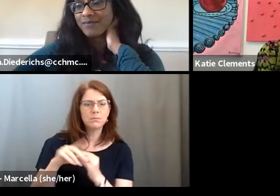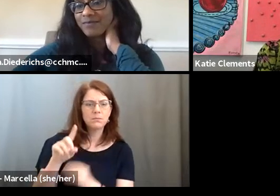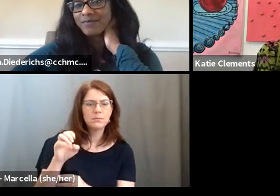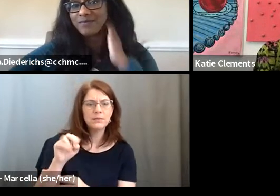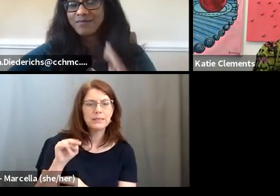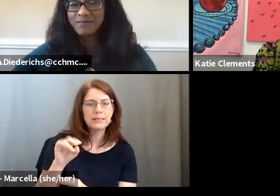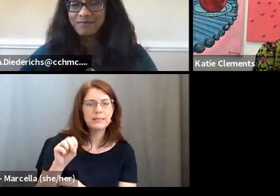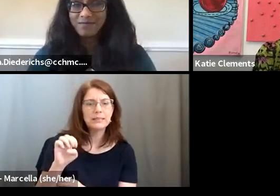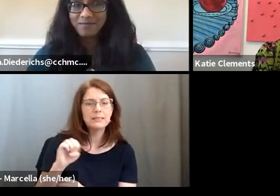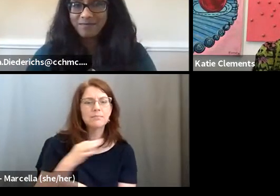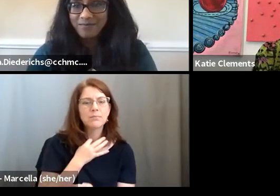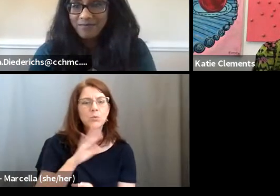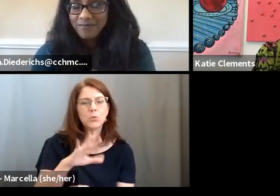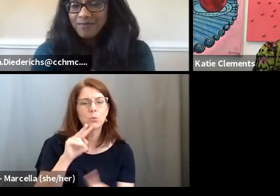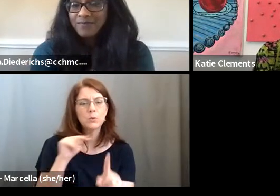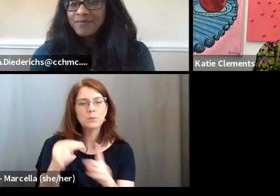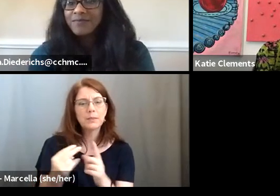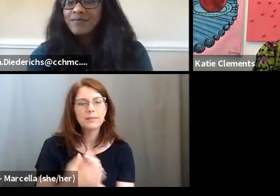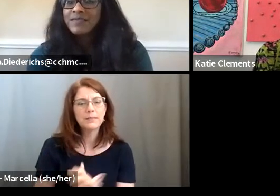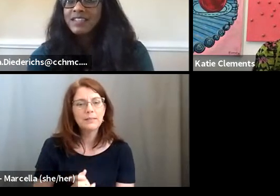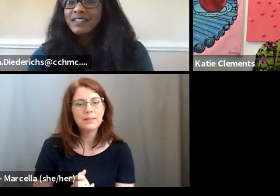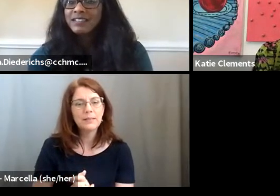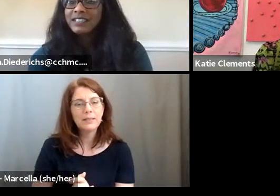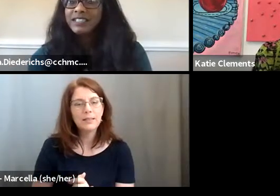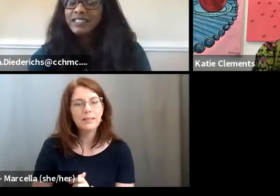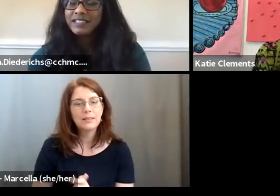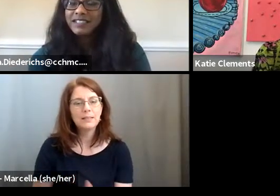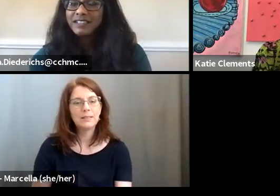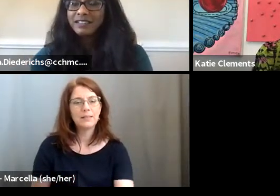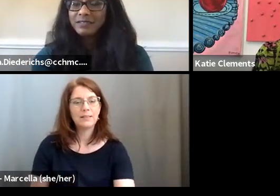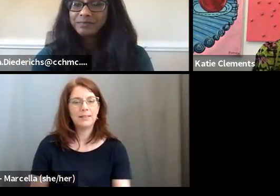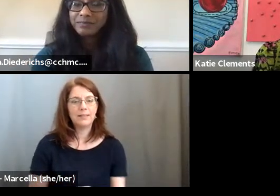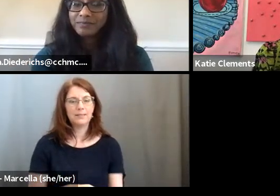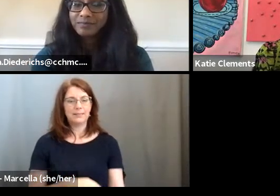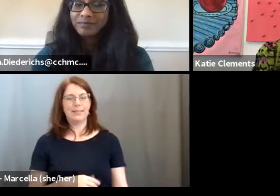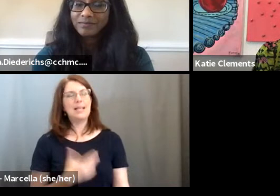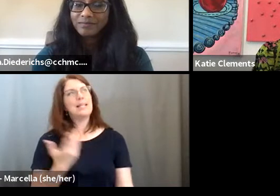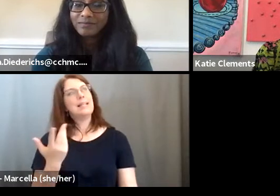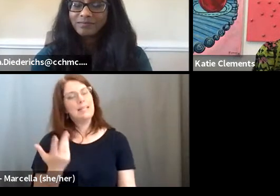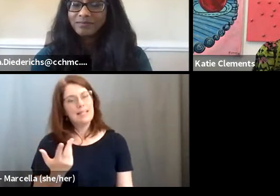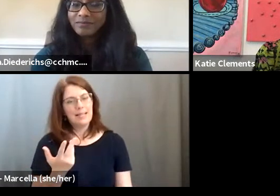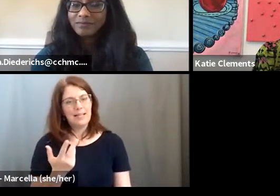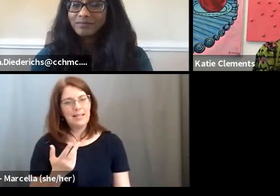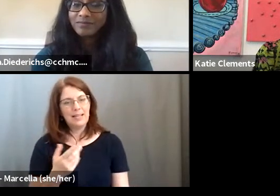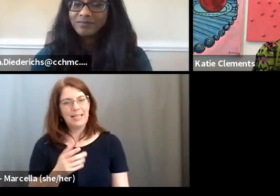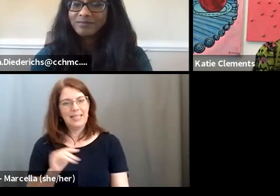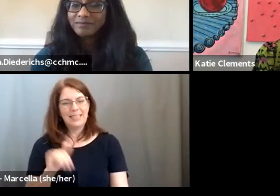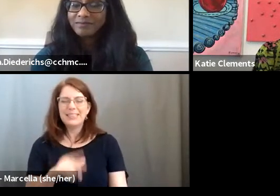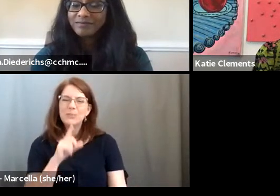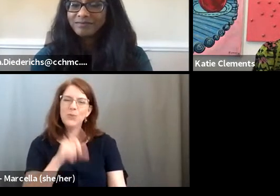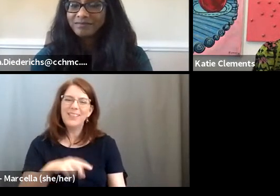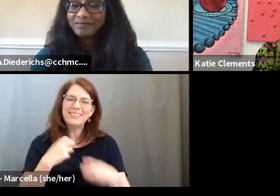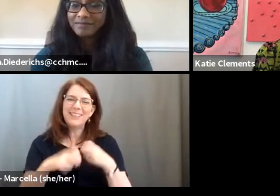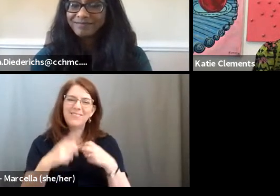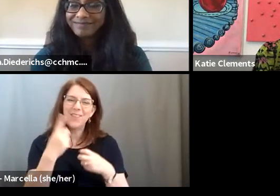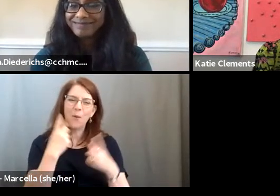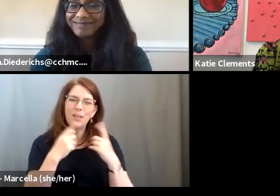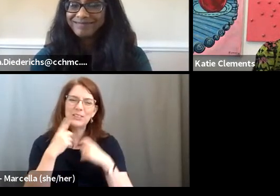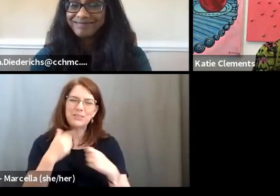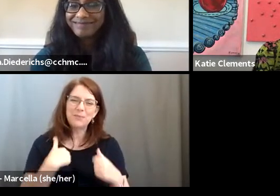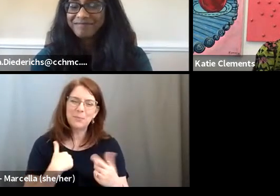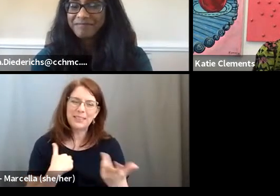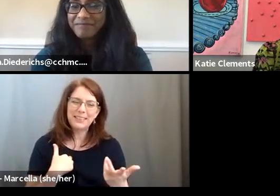your perspective on this as well. Well, um, this is a loaded question for me, because I feel like,